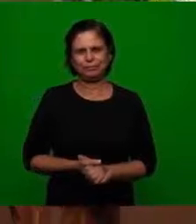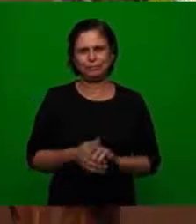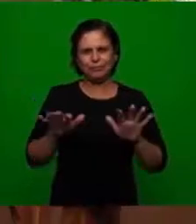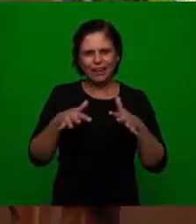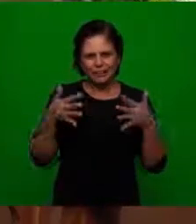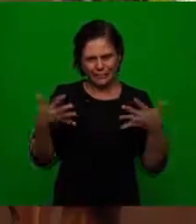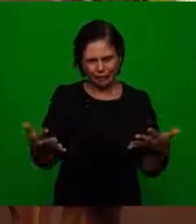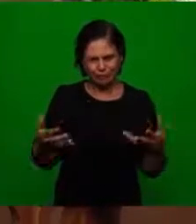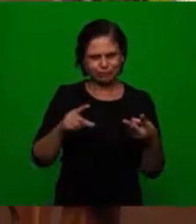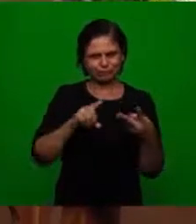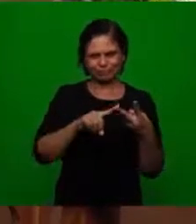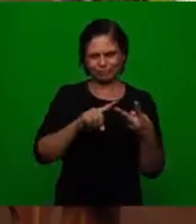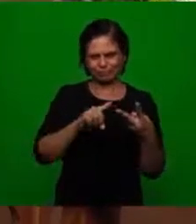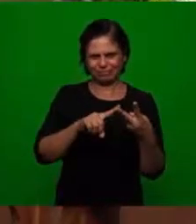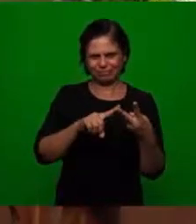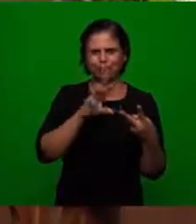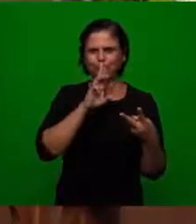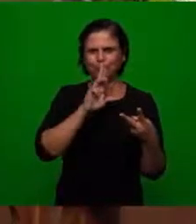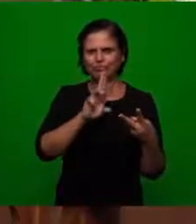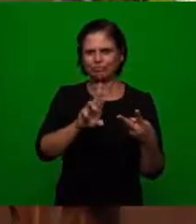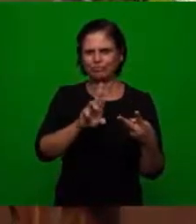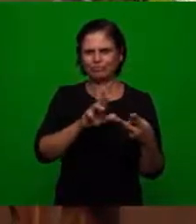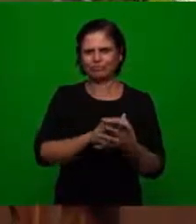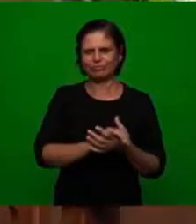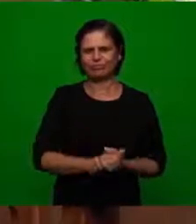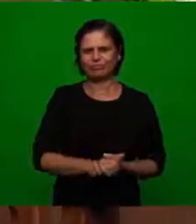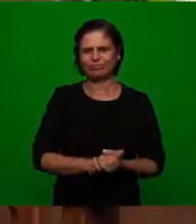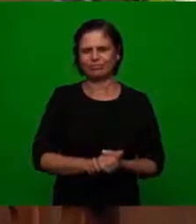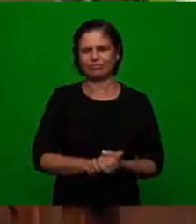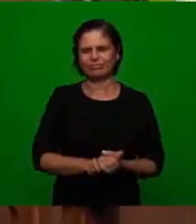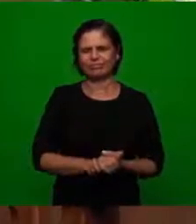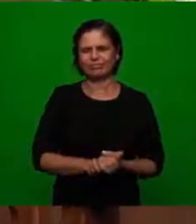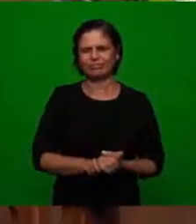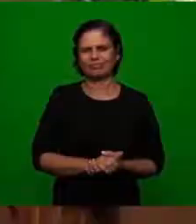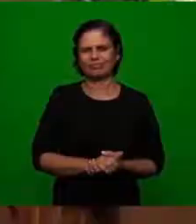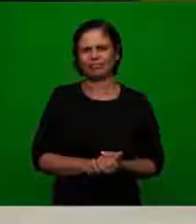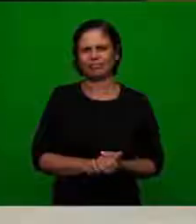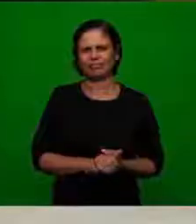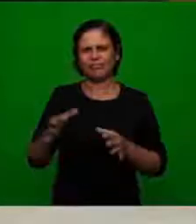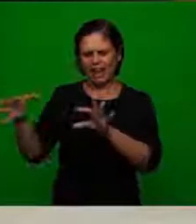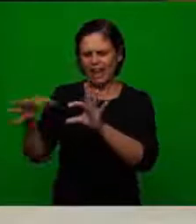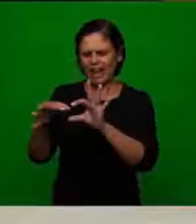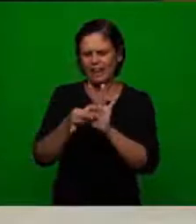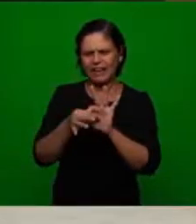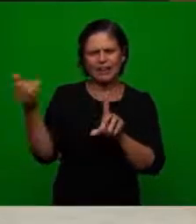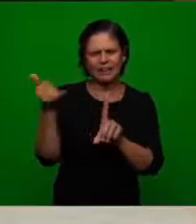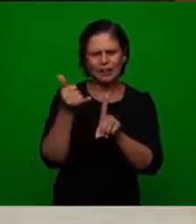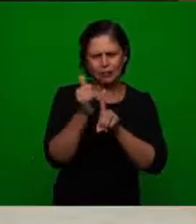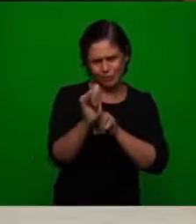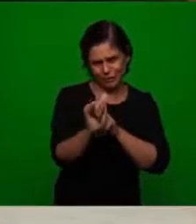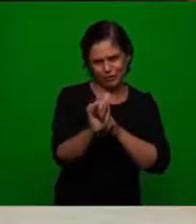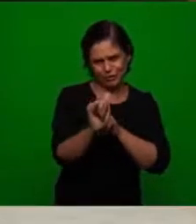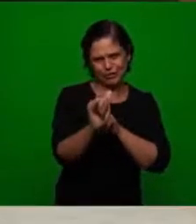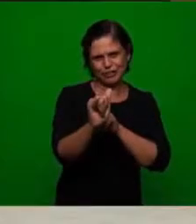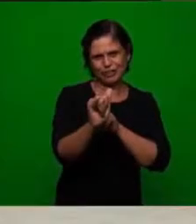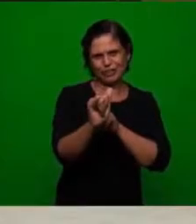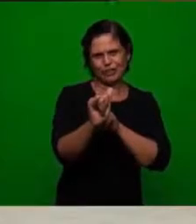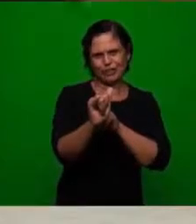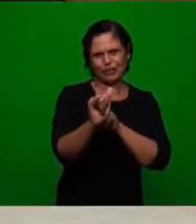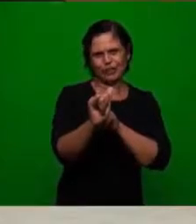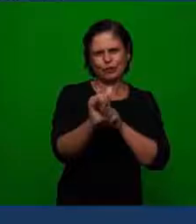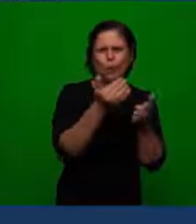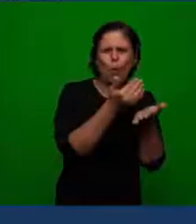16th century let's go to the second answer the answer is the following the prophetic link that